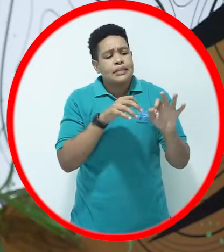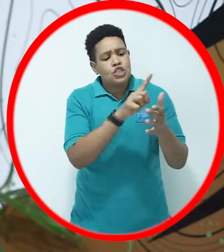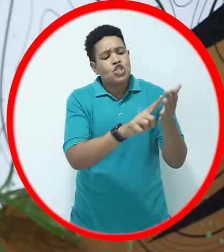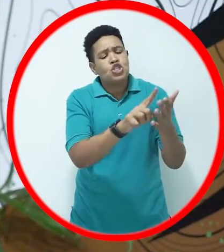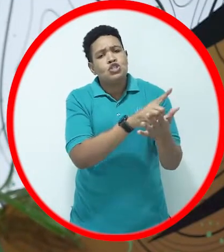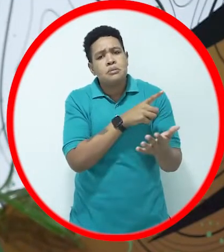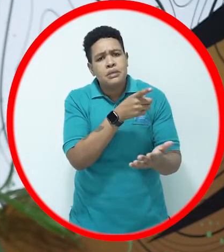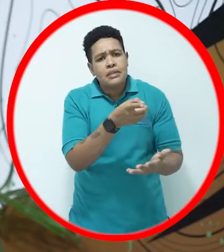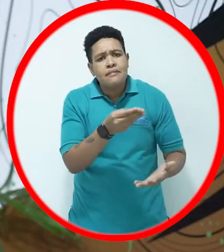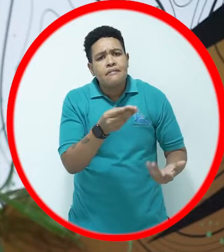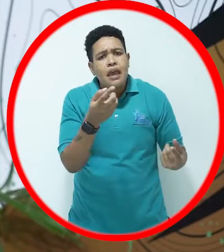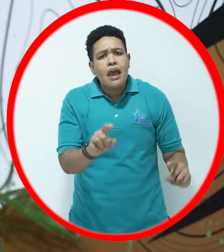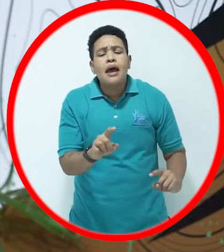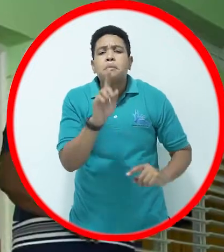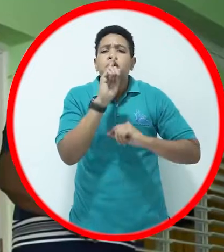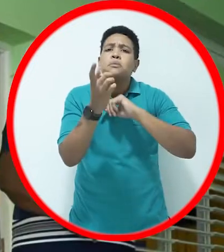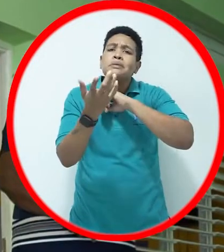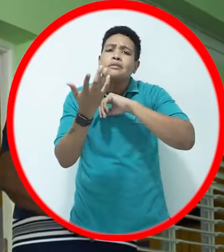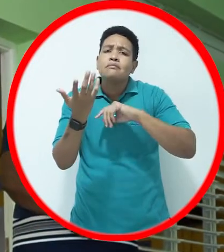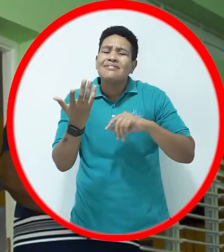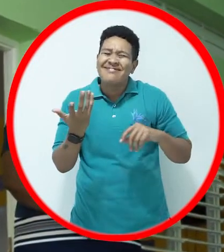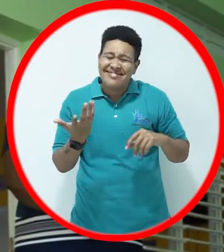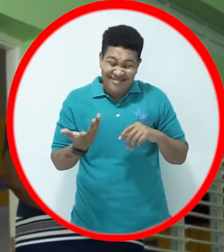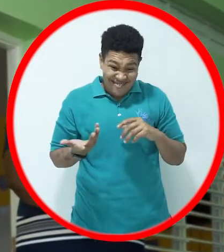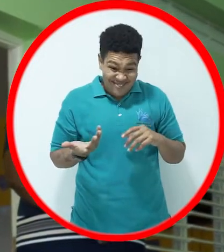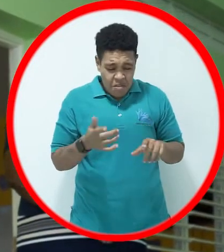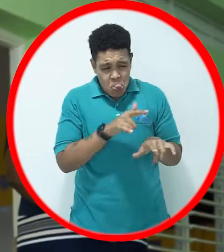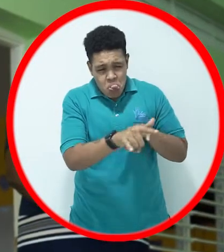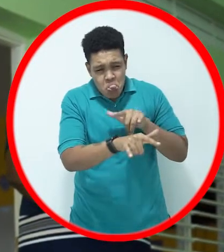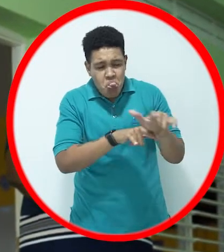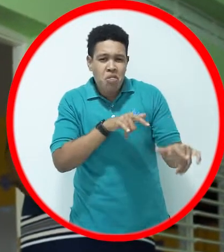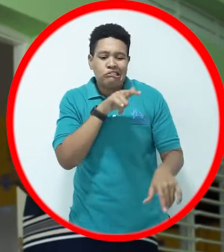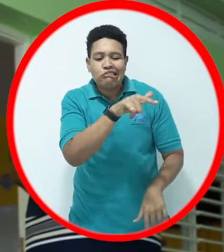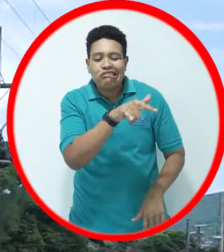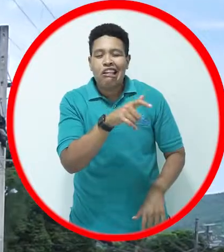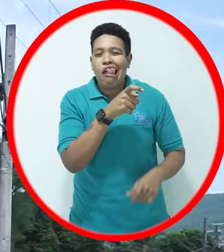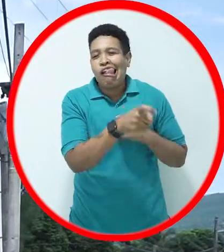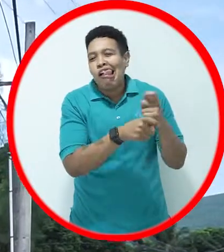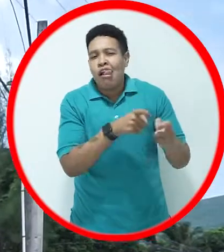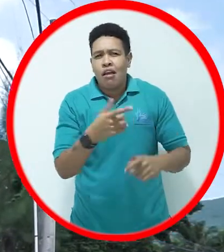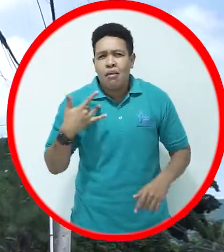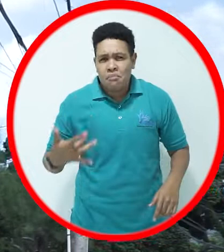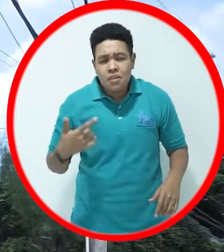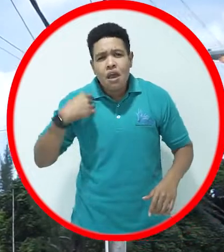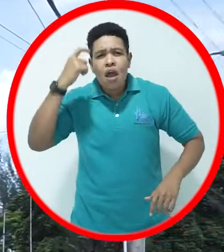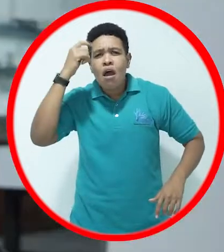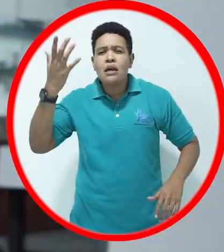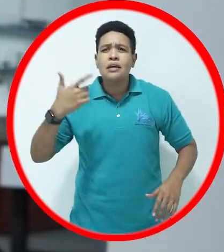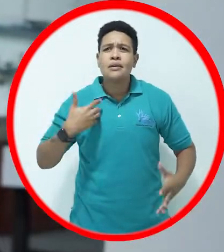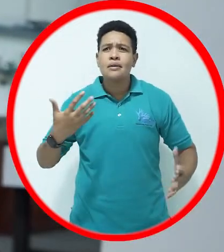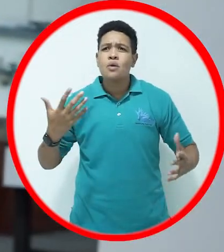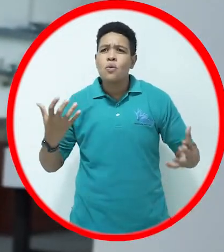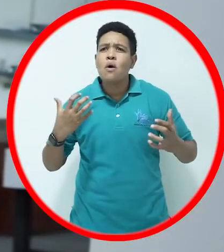discriminated against, to be teased. The feeling, I understand the sentiment, I understand where they